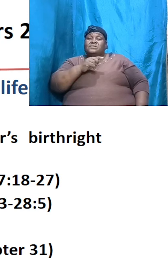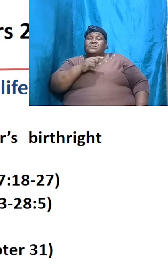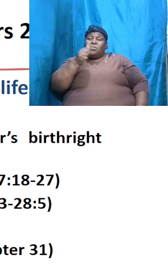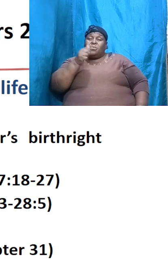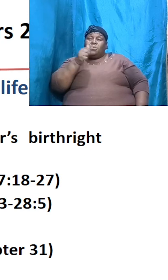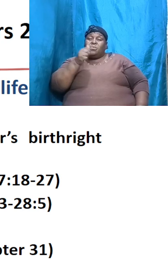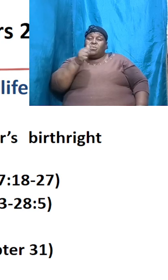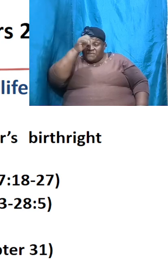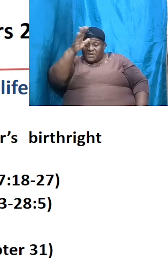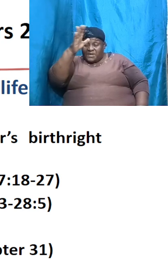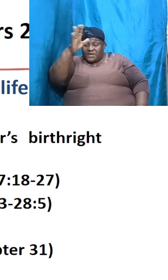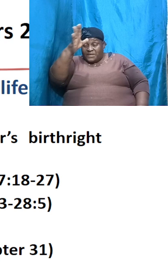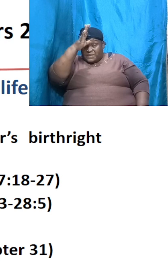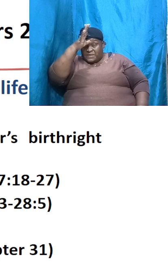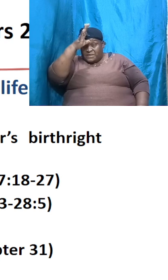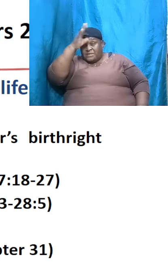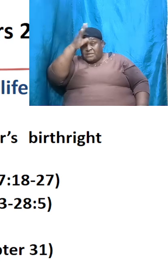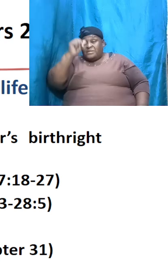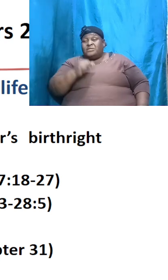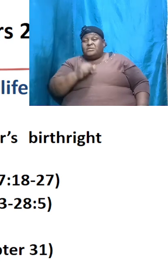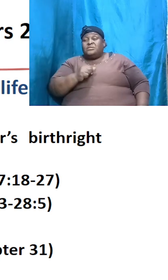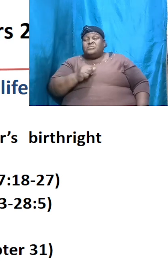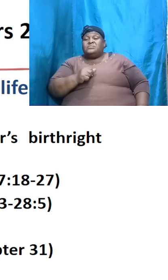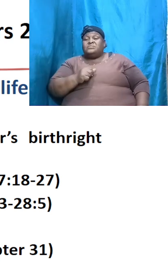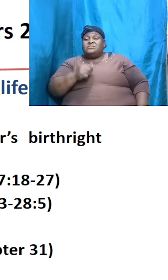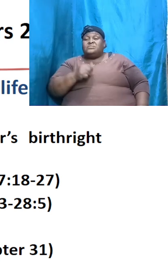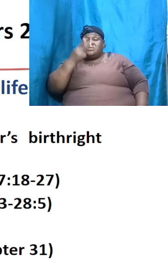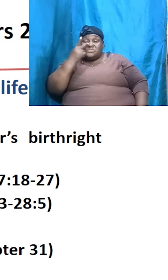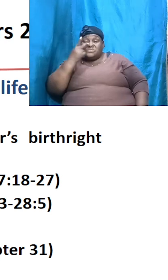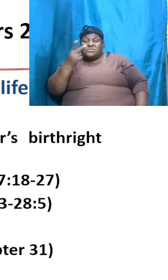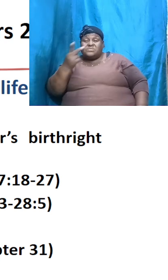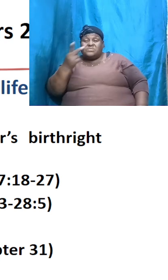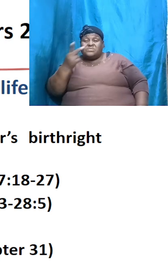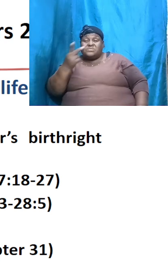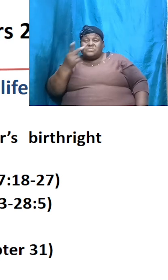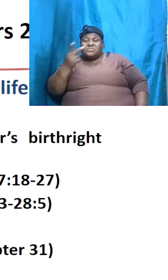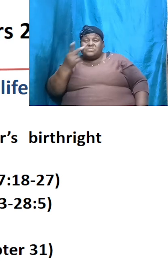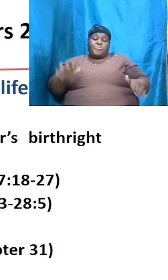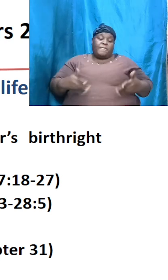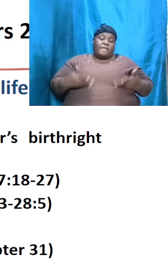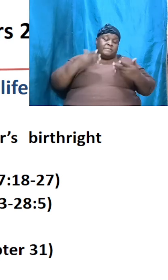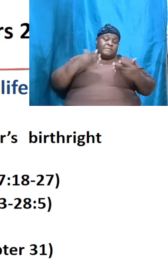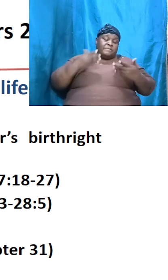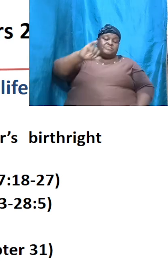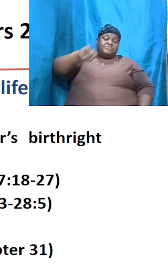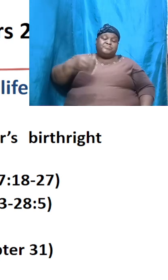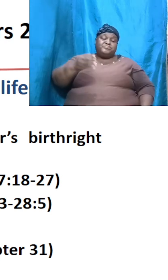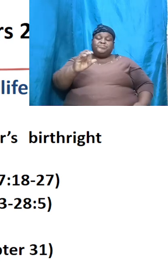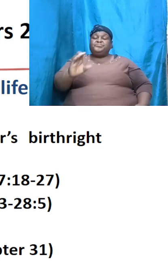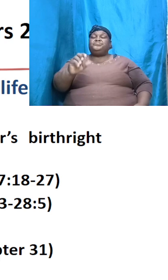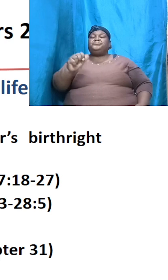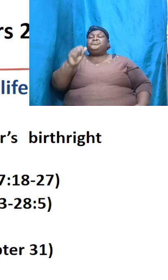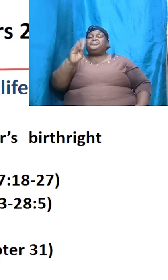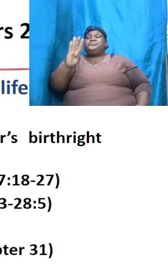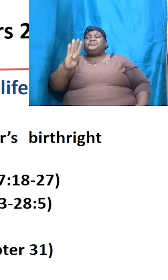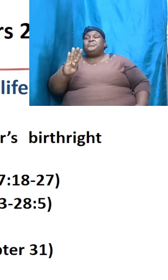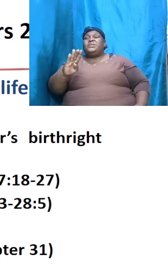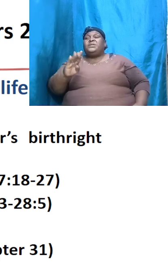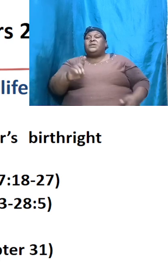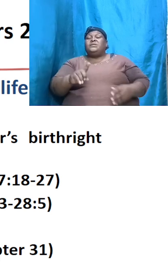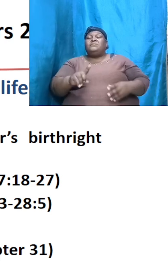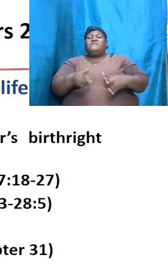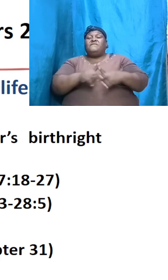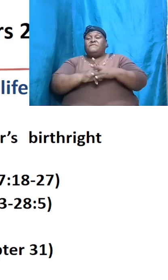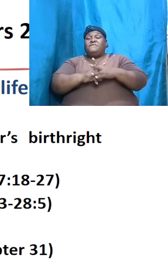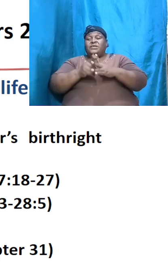Genesis 27 gives us that outline and we are just looking through the life of Jacob and as a result of this he had to run away from